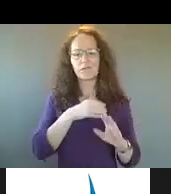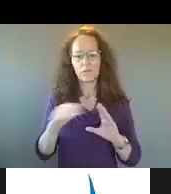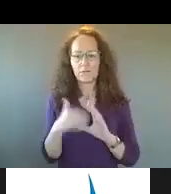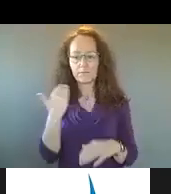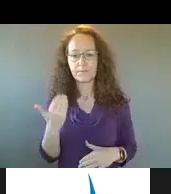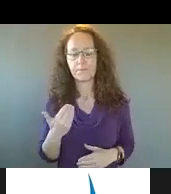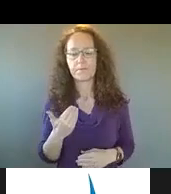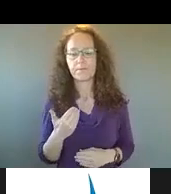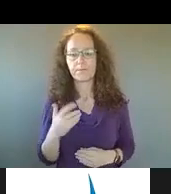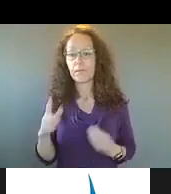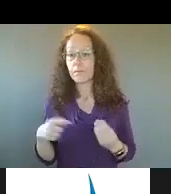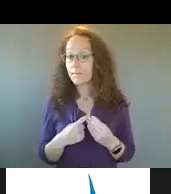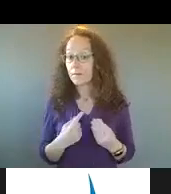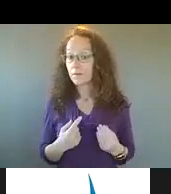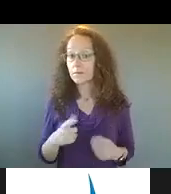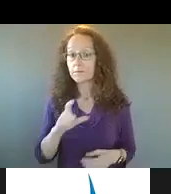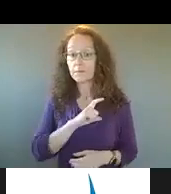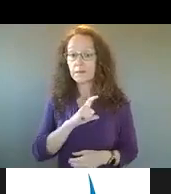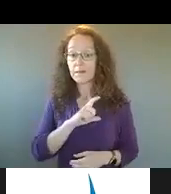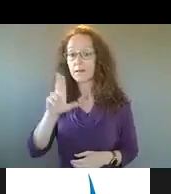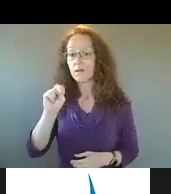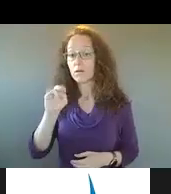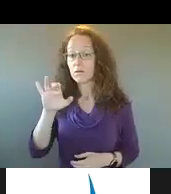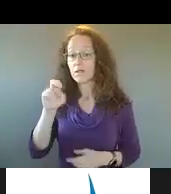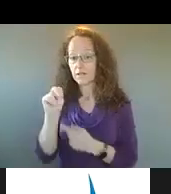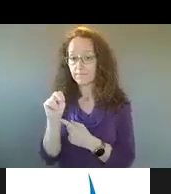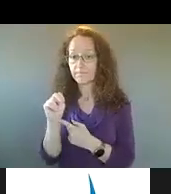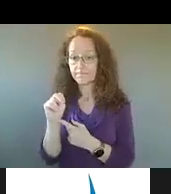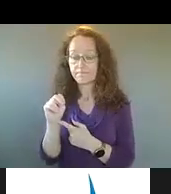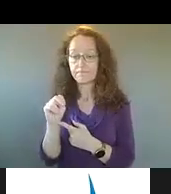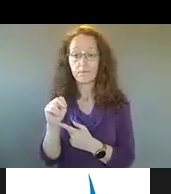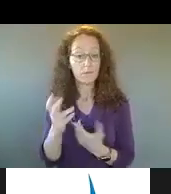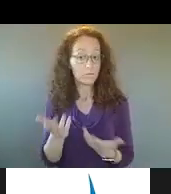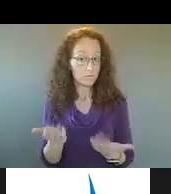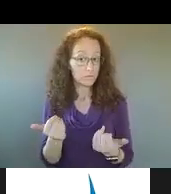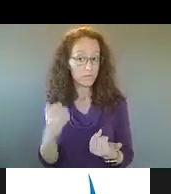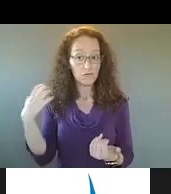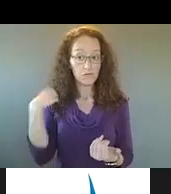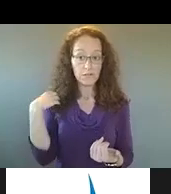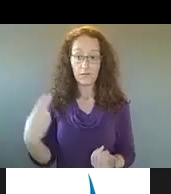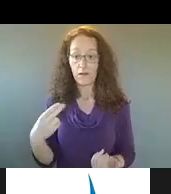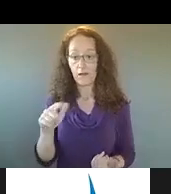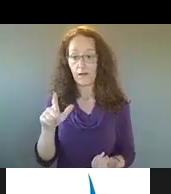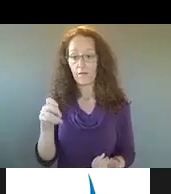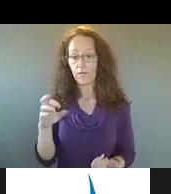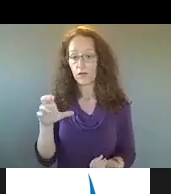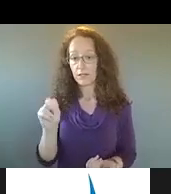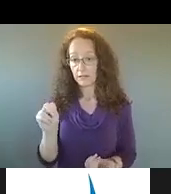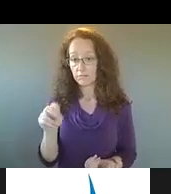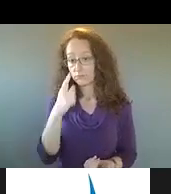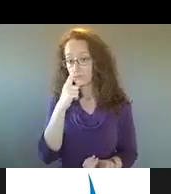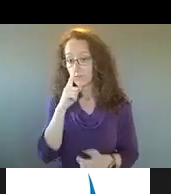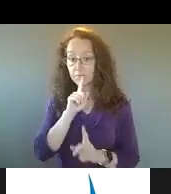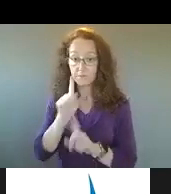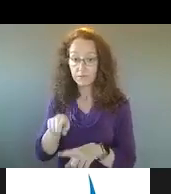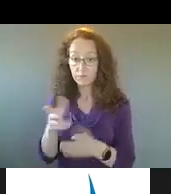around, um, the police union, um, and I would invite, uh, Chief Halverson, um, to speak to this question.